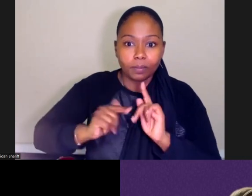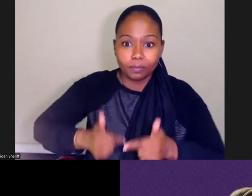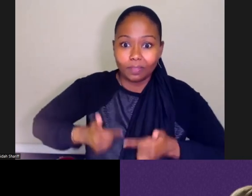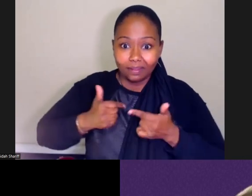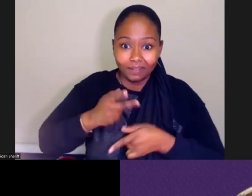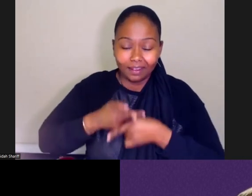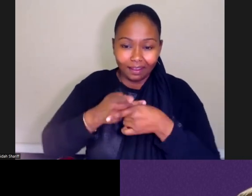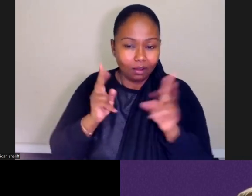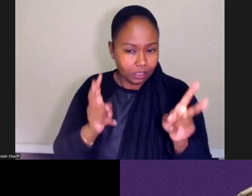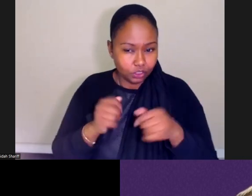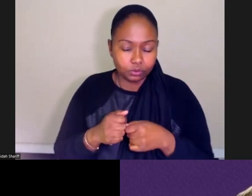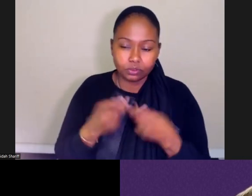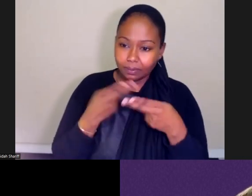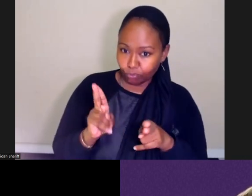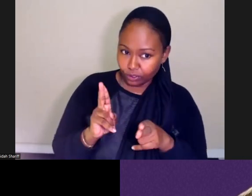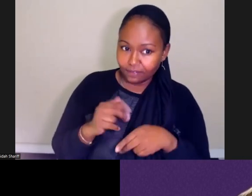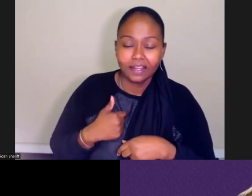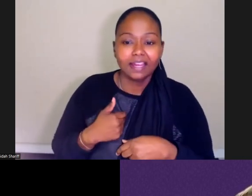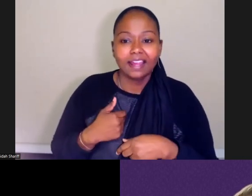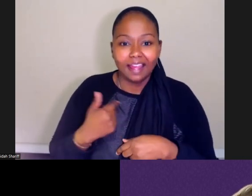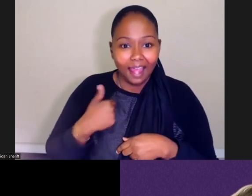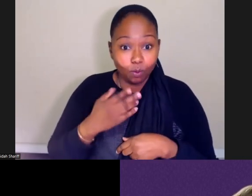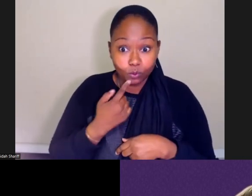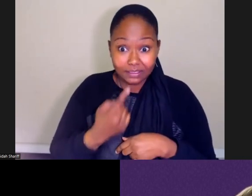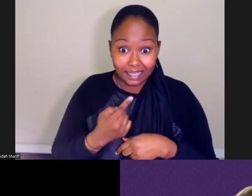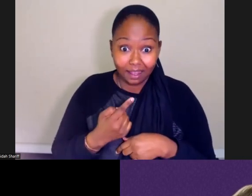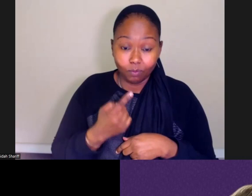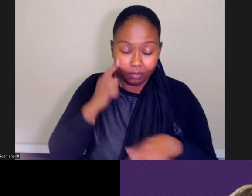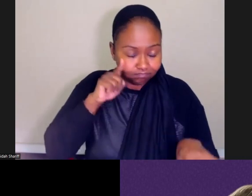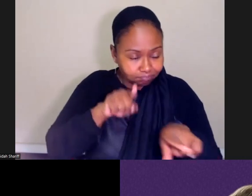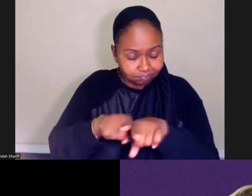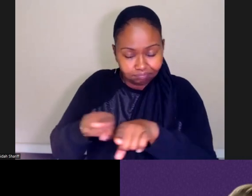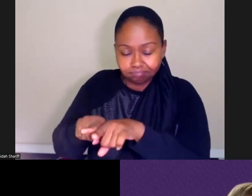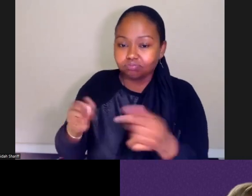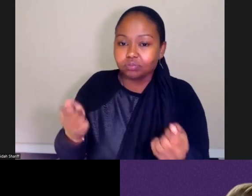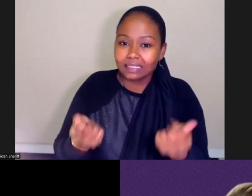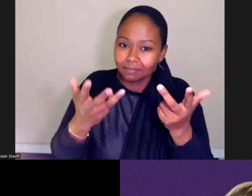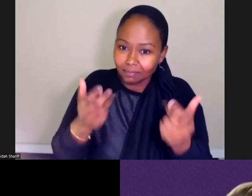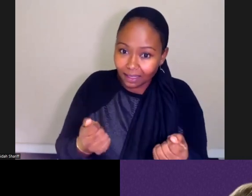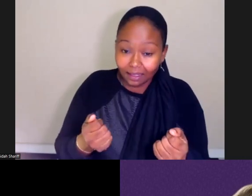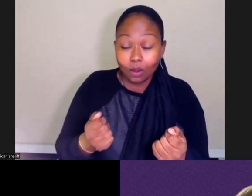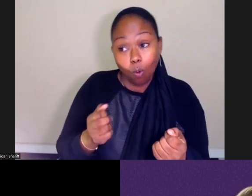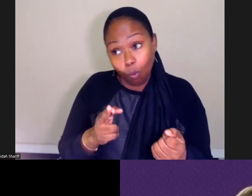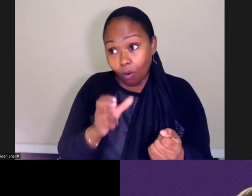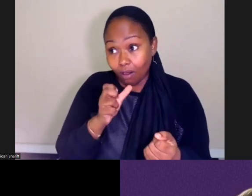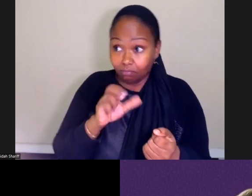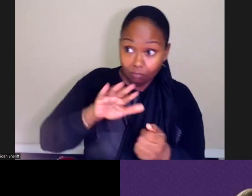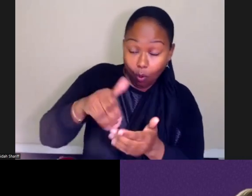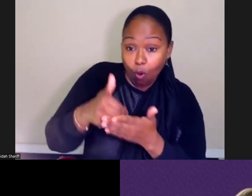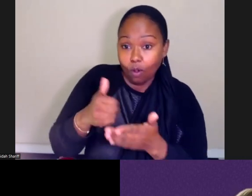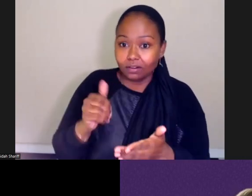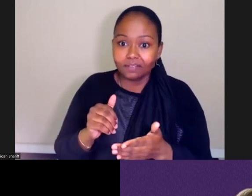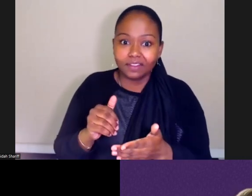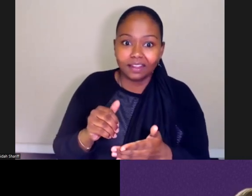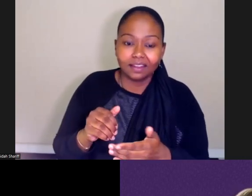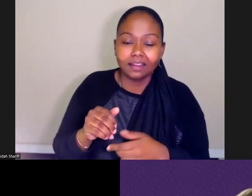to be brief, I'll just say that we are in alignment with many of the, if not all of the areas of the master plan.